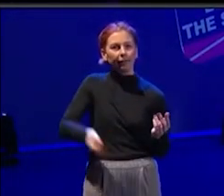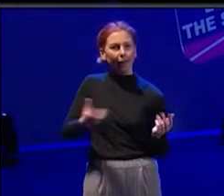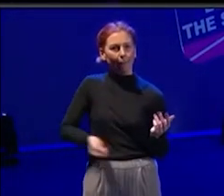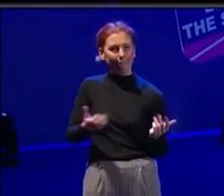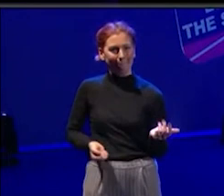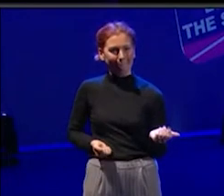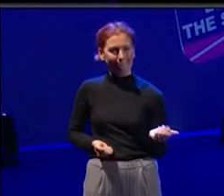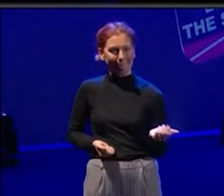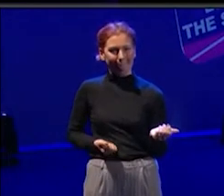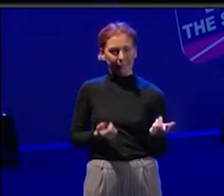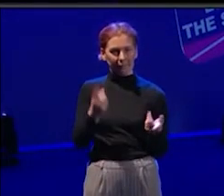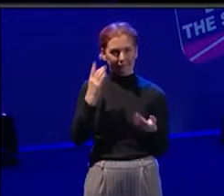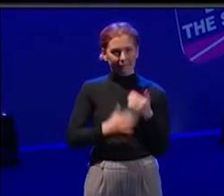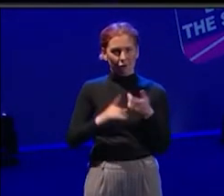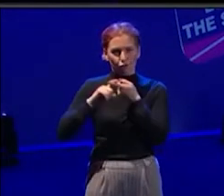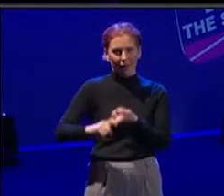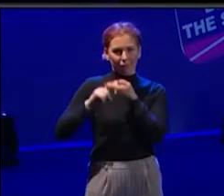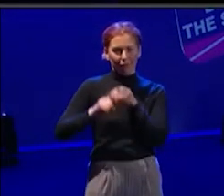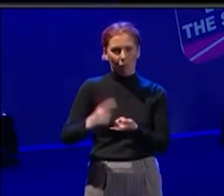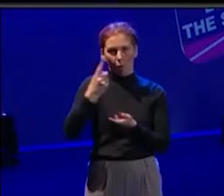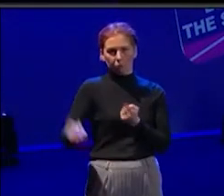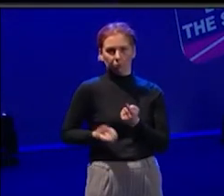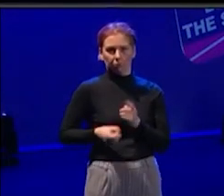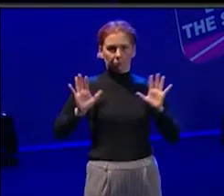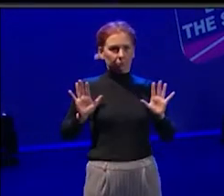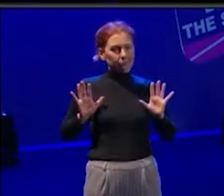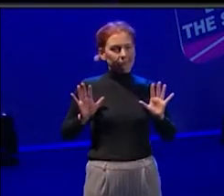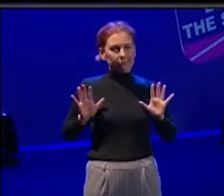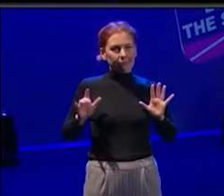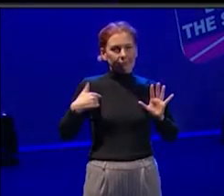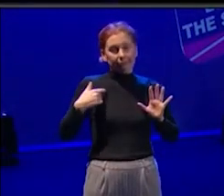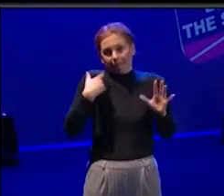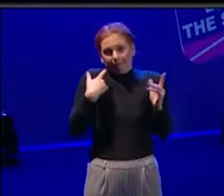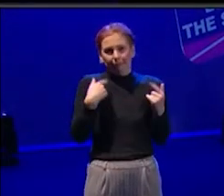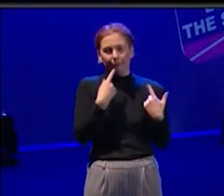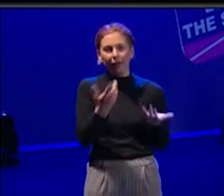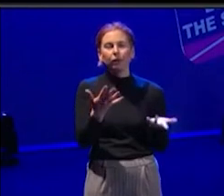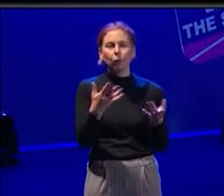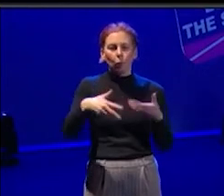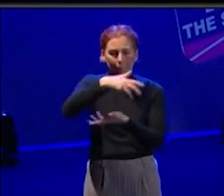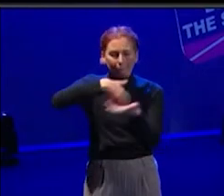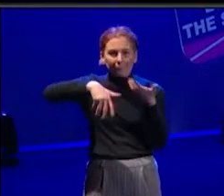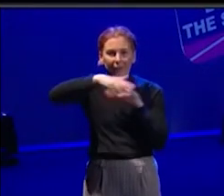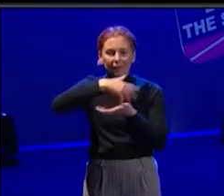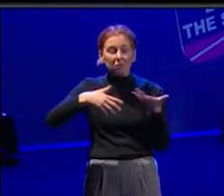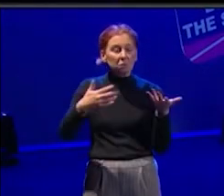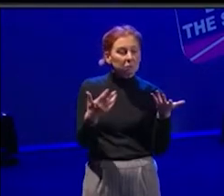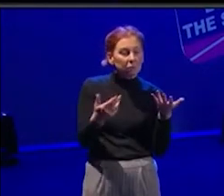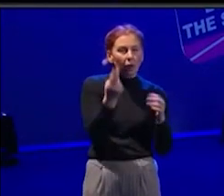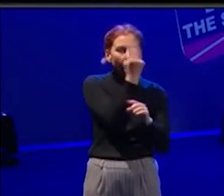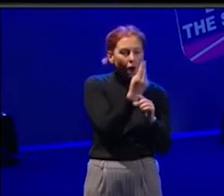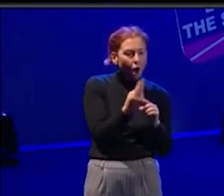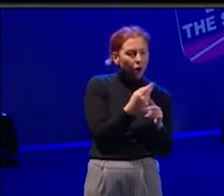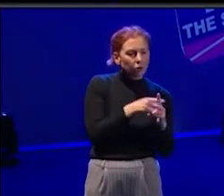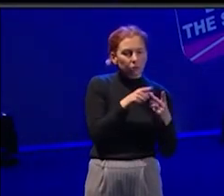source of income. So I feel like the mix of things that are artistically driven and what you do, as well